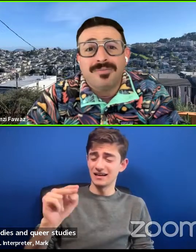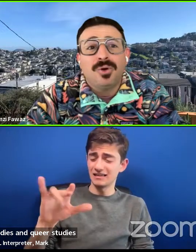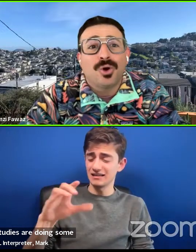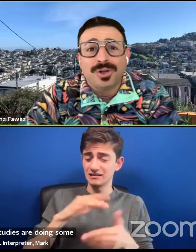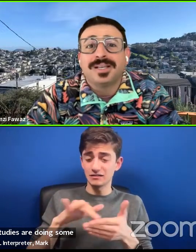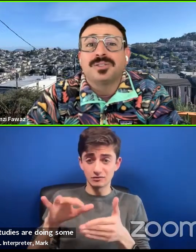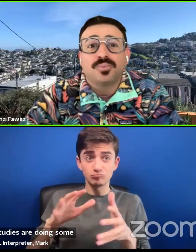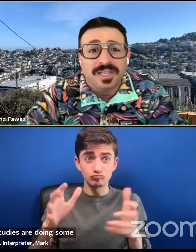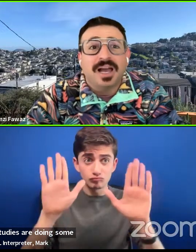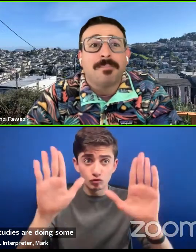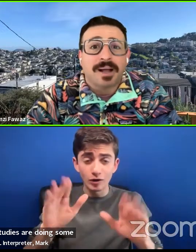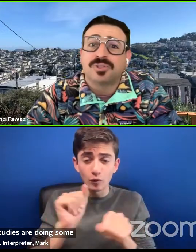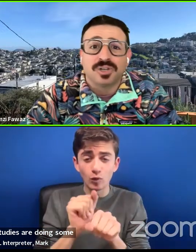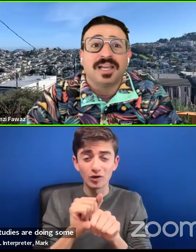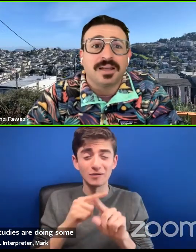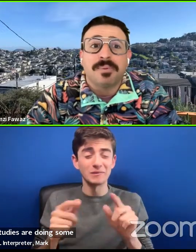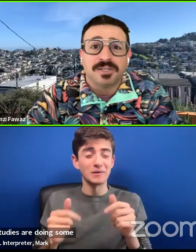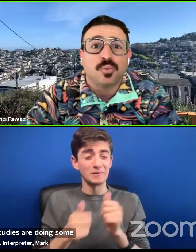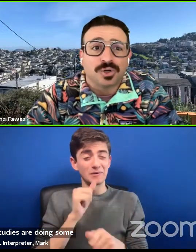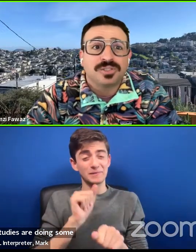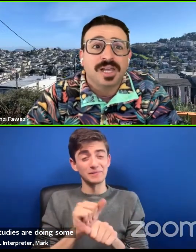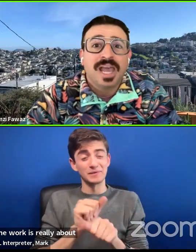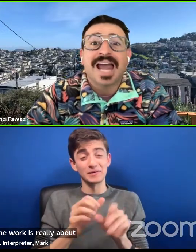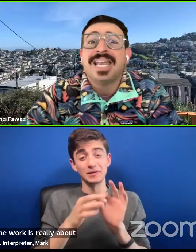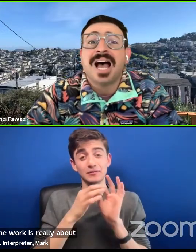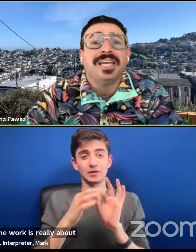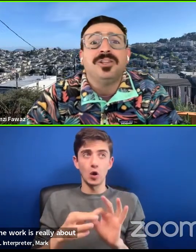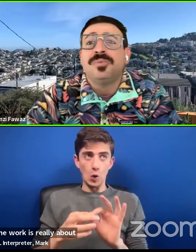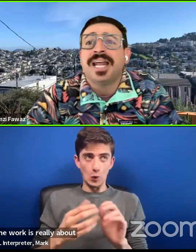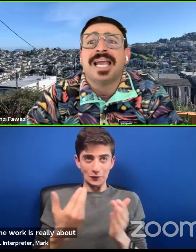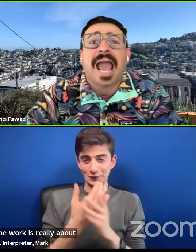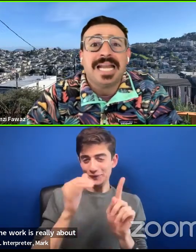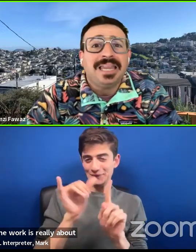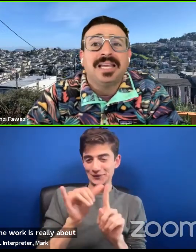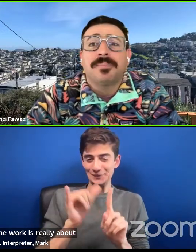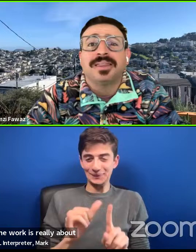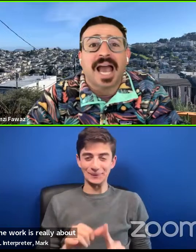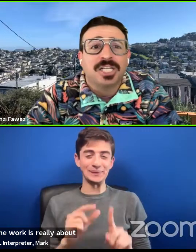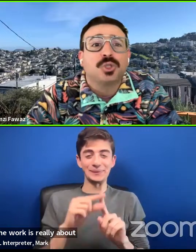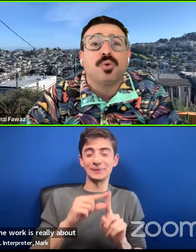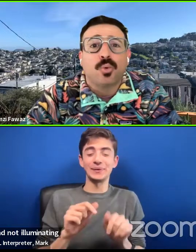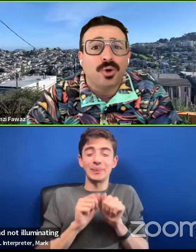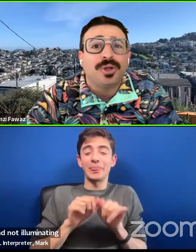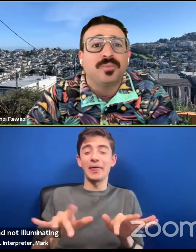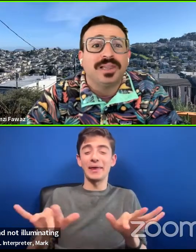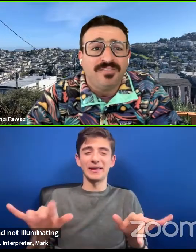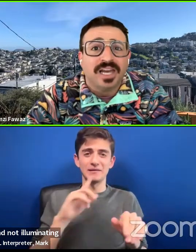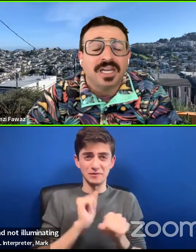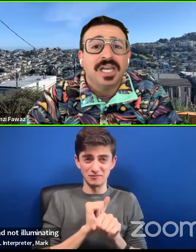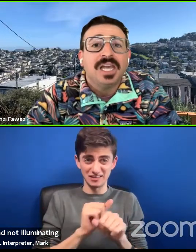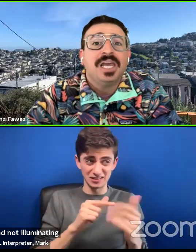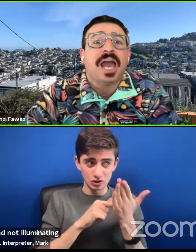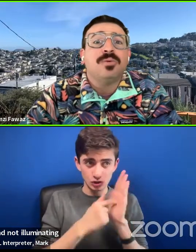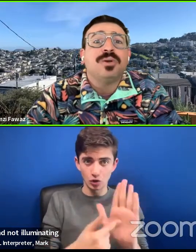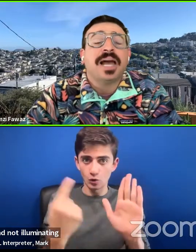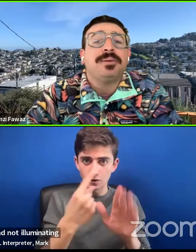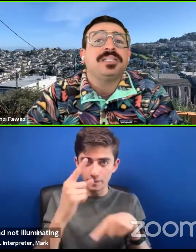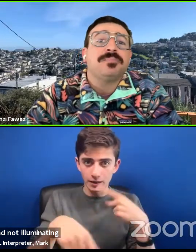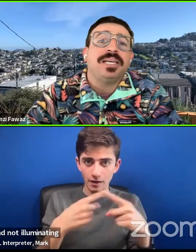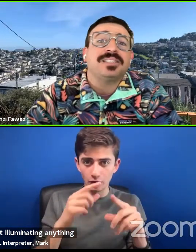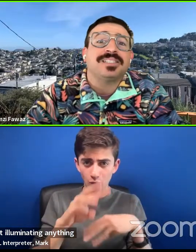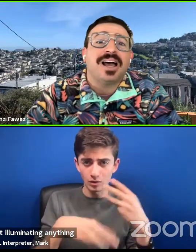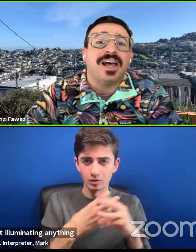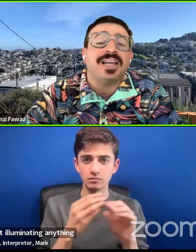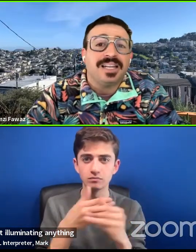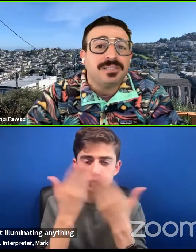work, but a lot of the work is really about circulating buzzwords and not illuminating anything about the actual world that we live in. And